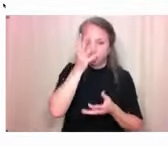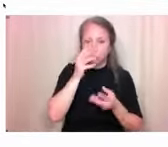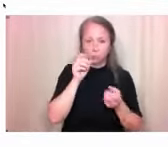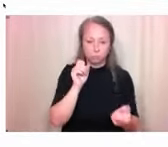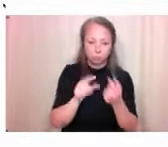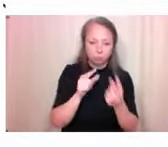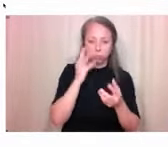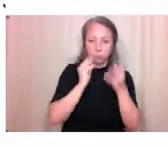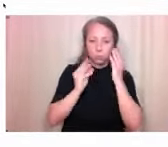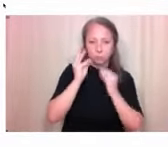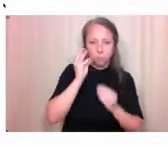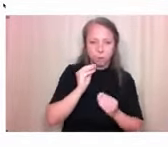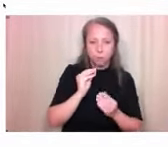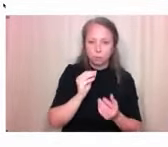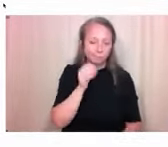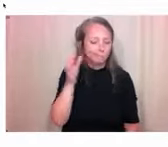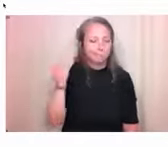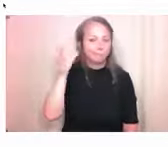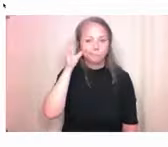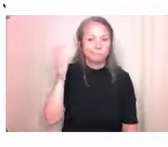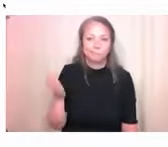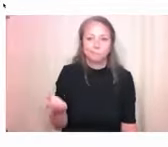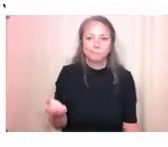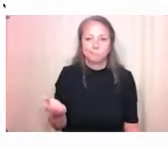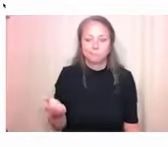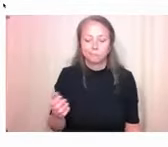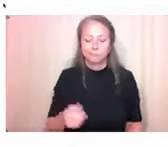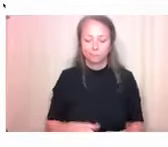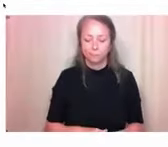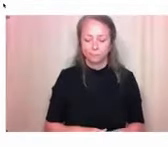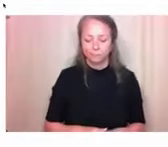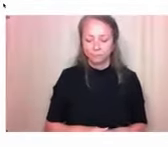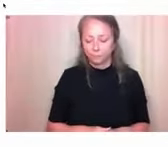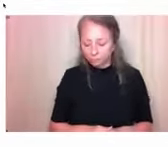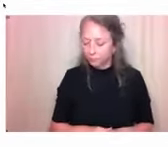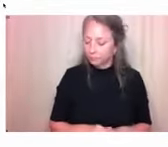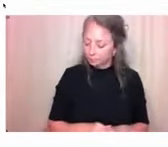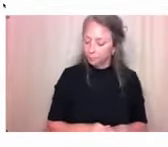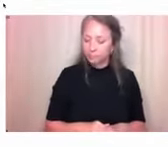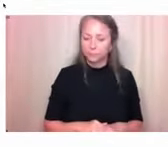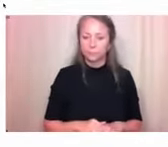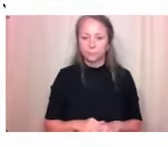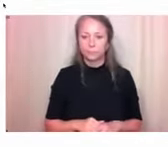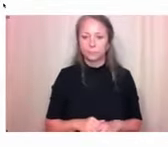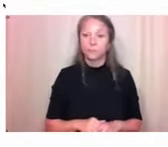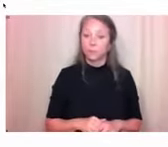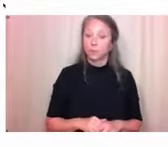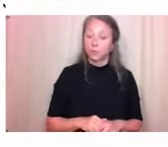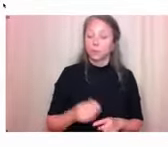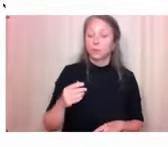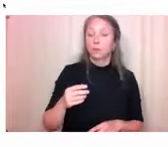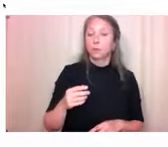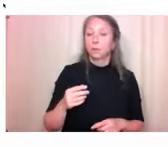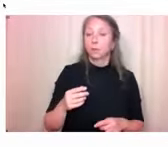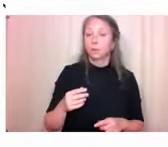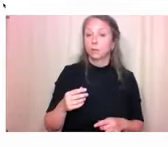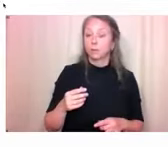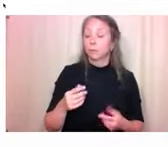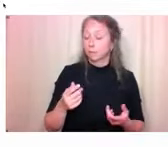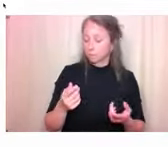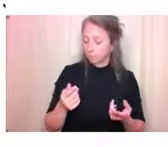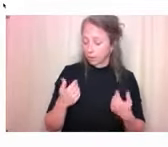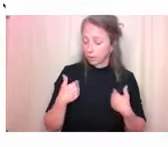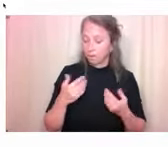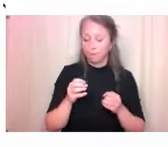we live and work and, and learn. And so I, yeah, when this opportunity came to work with Dr.